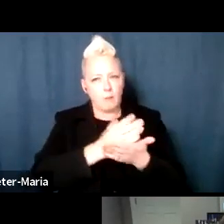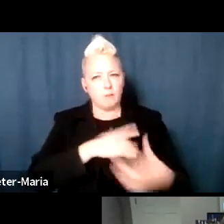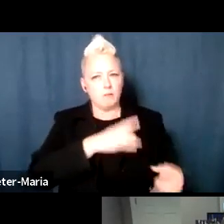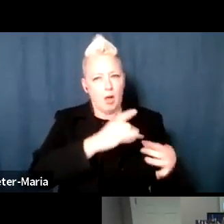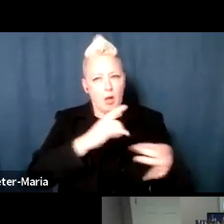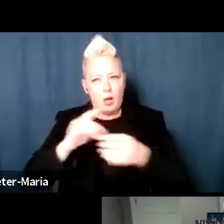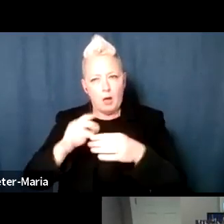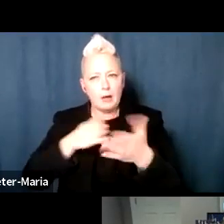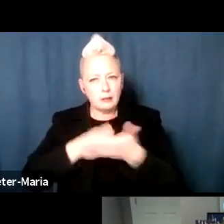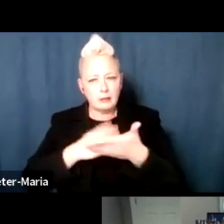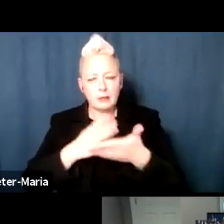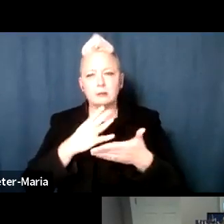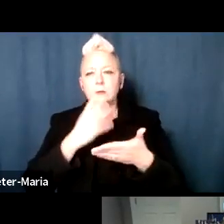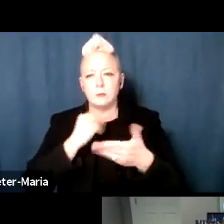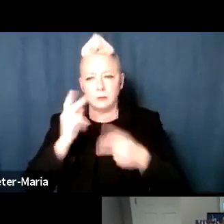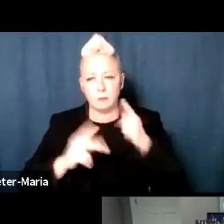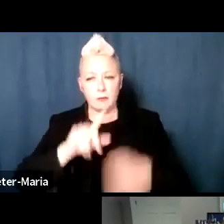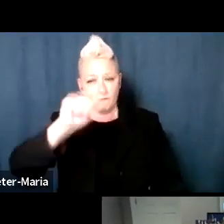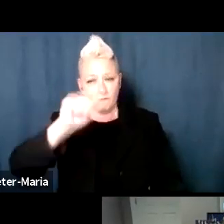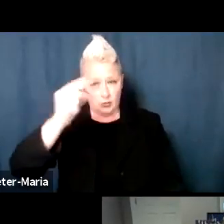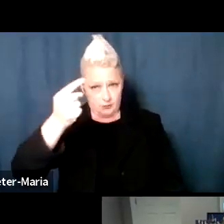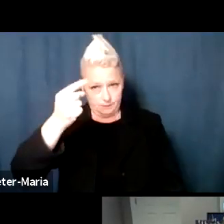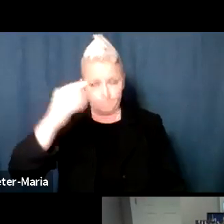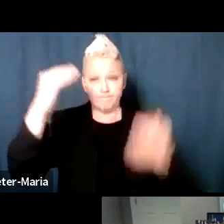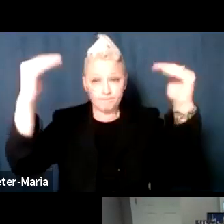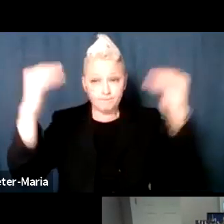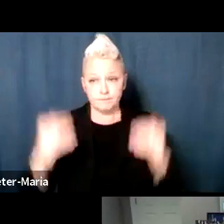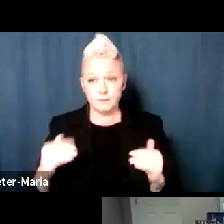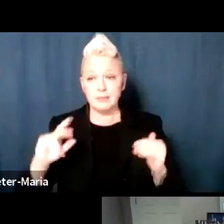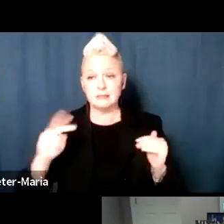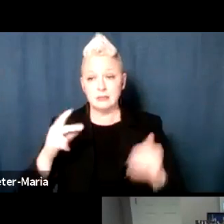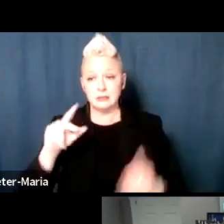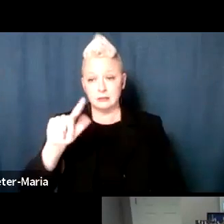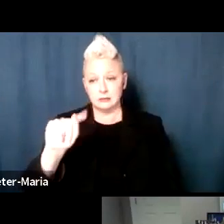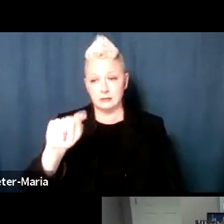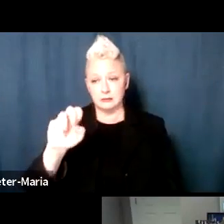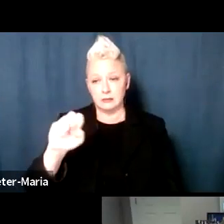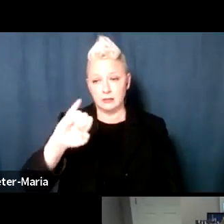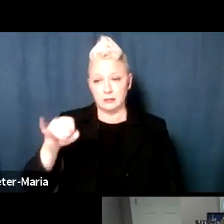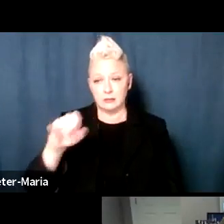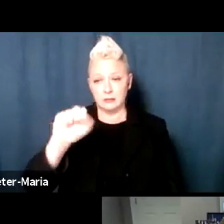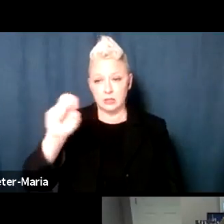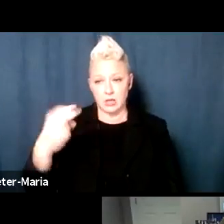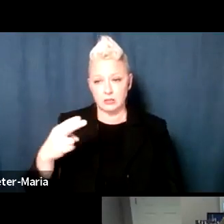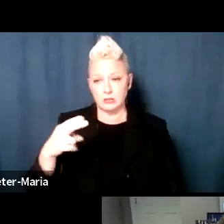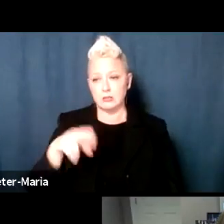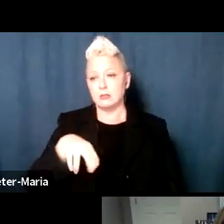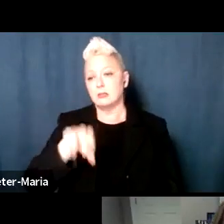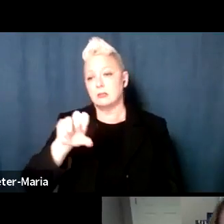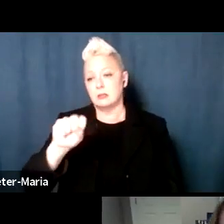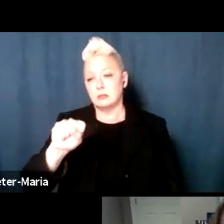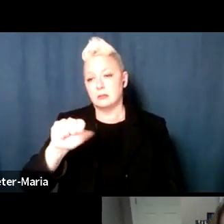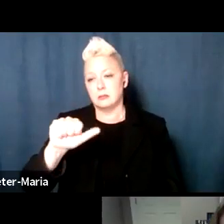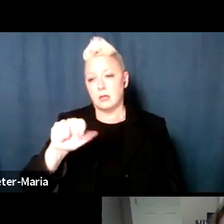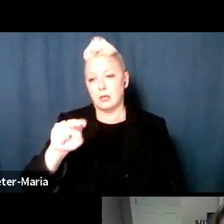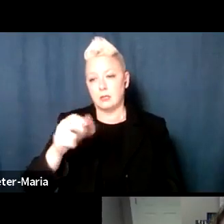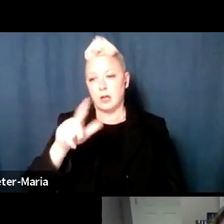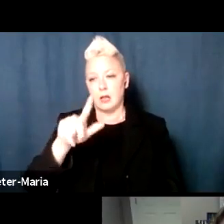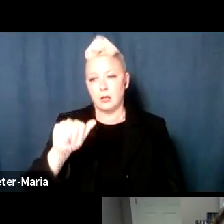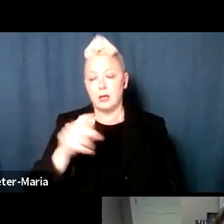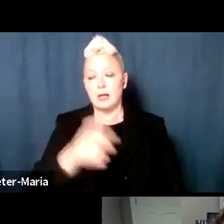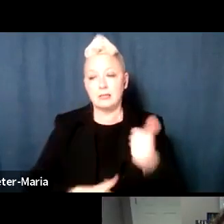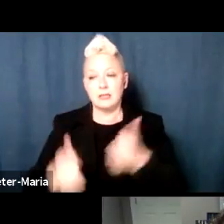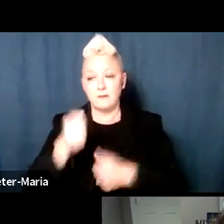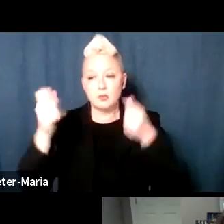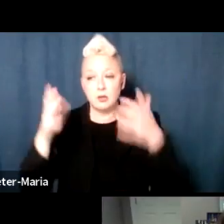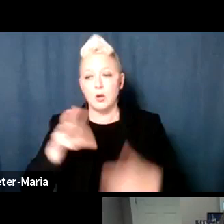he'll be speaking first. Secondly, we have Tejas Sanchala, executive director of the Westchester County